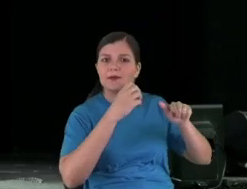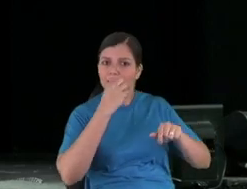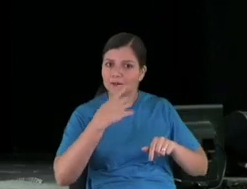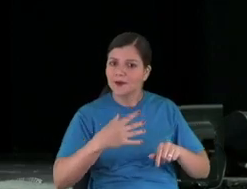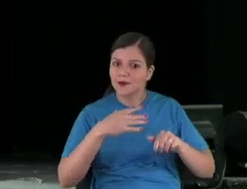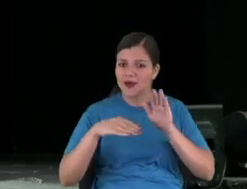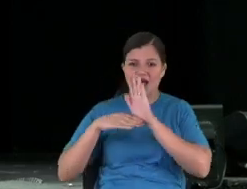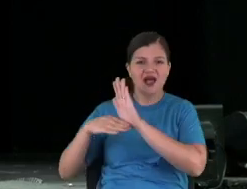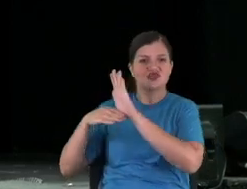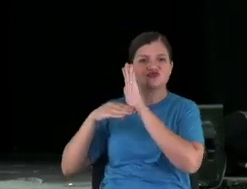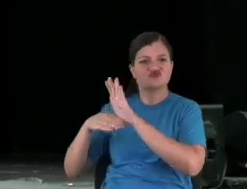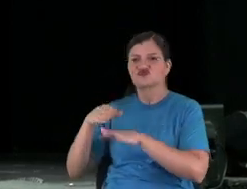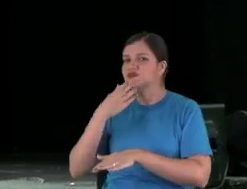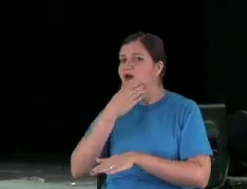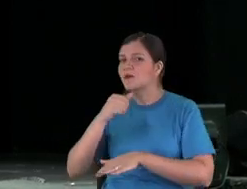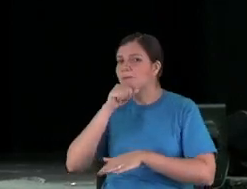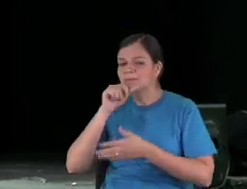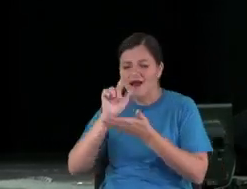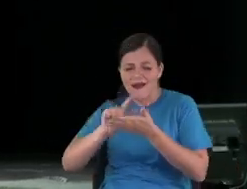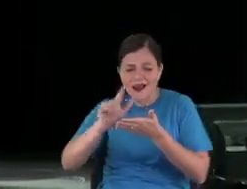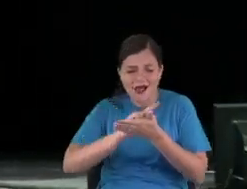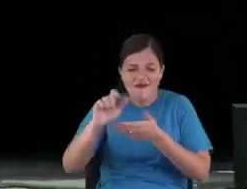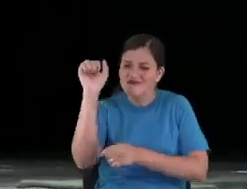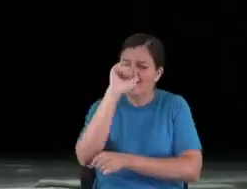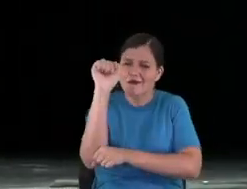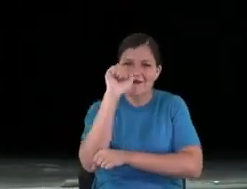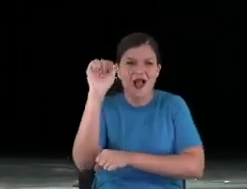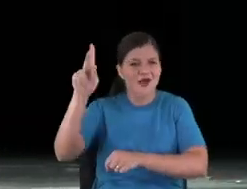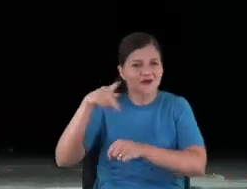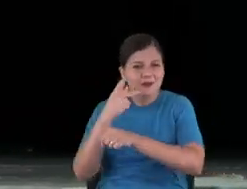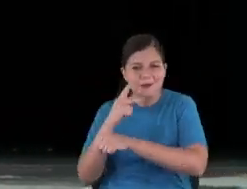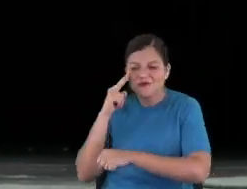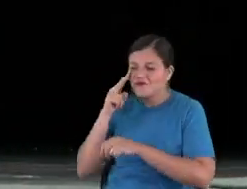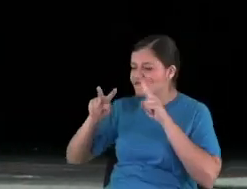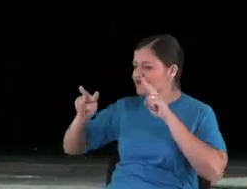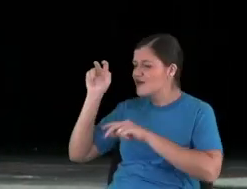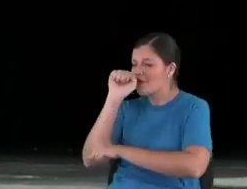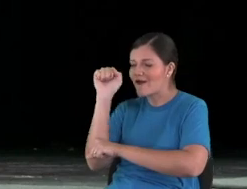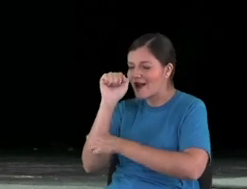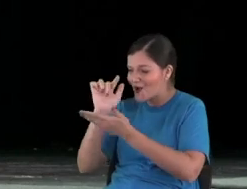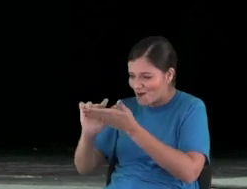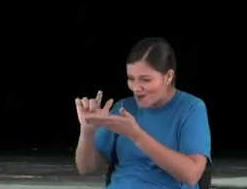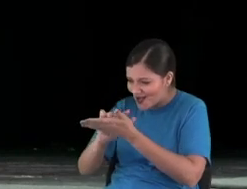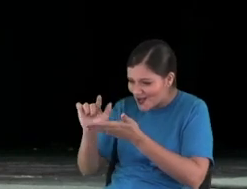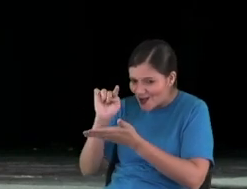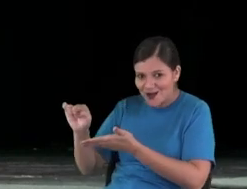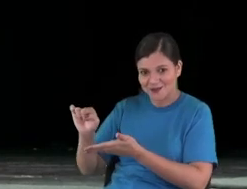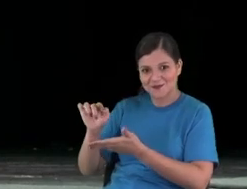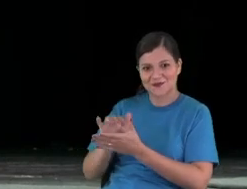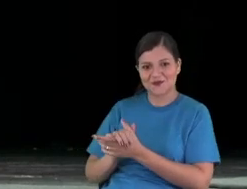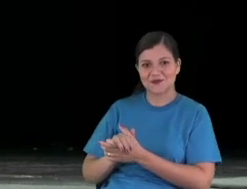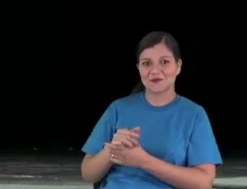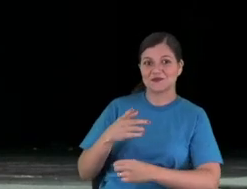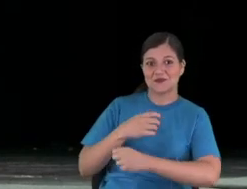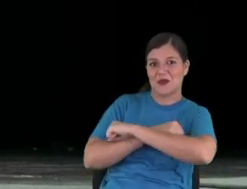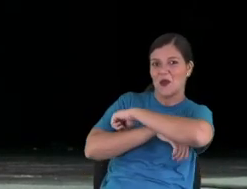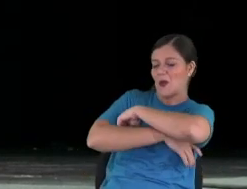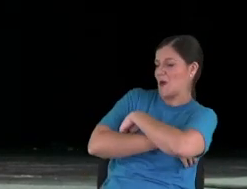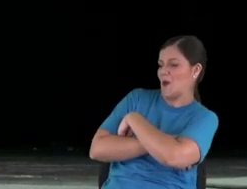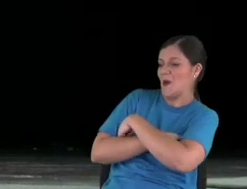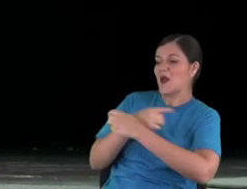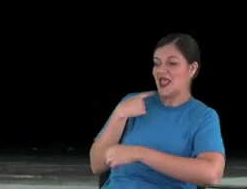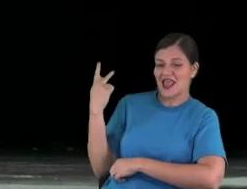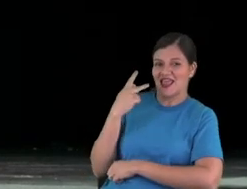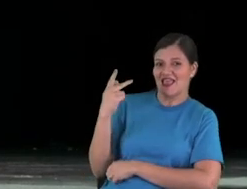your father wash your car, and to see all the kind of work. Oh, I